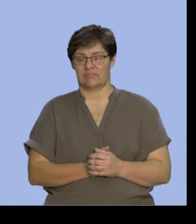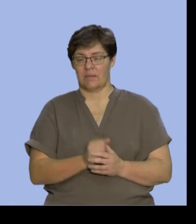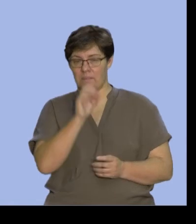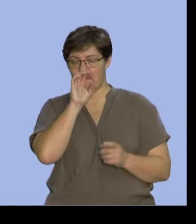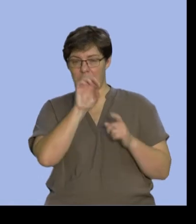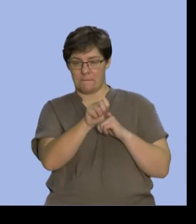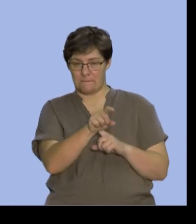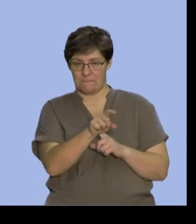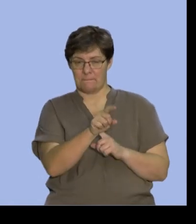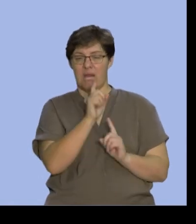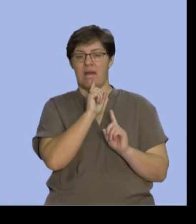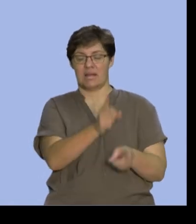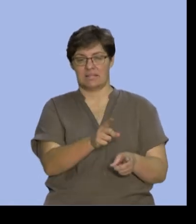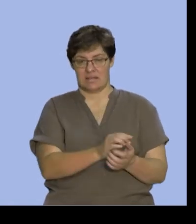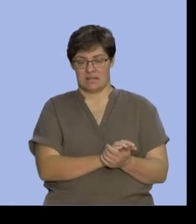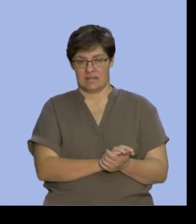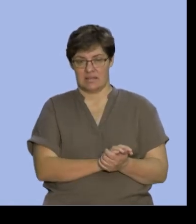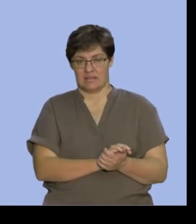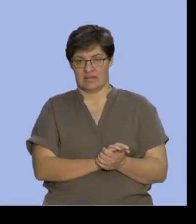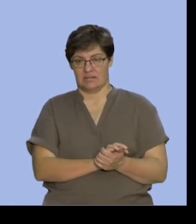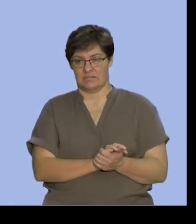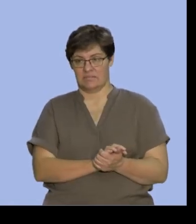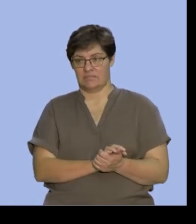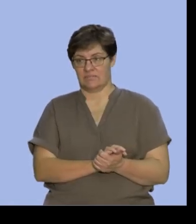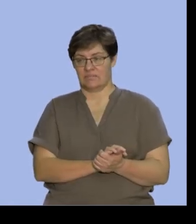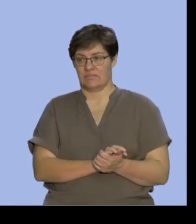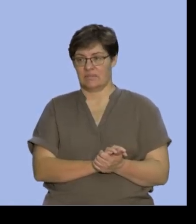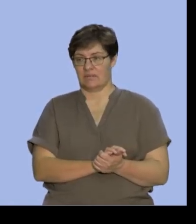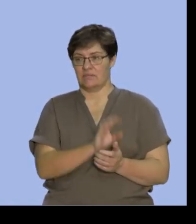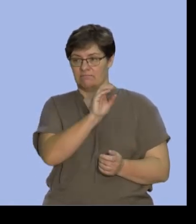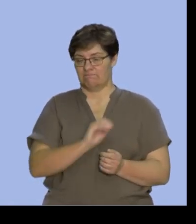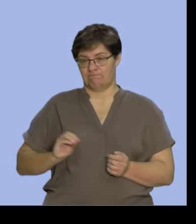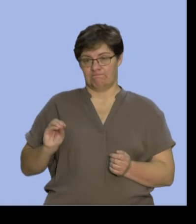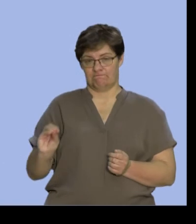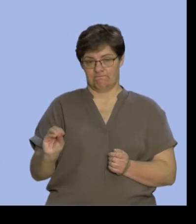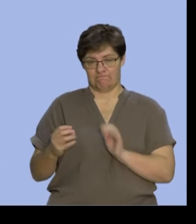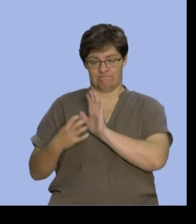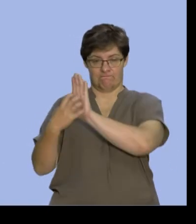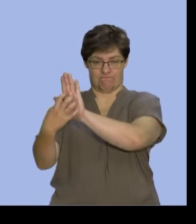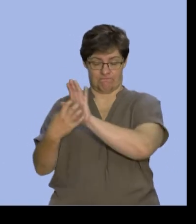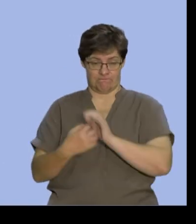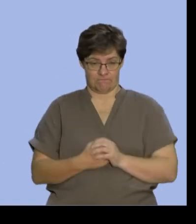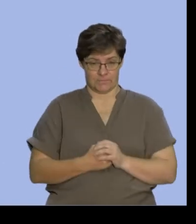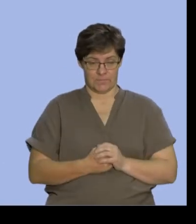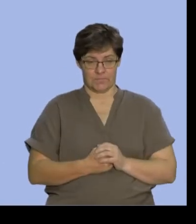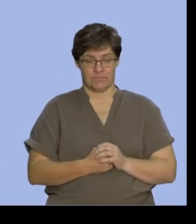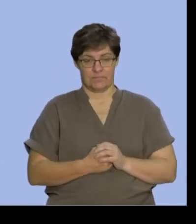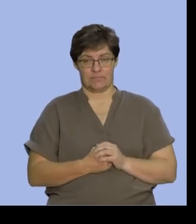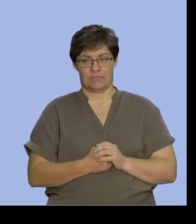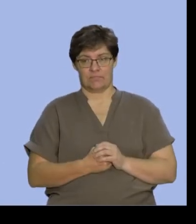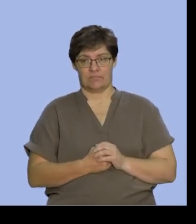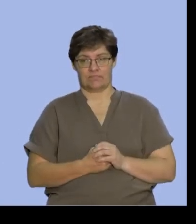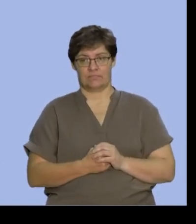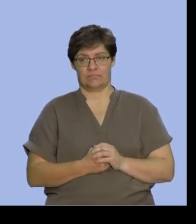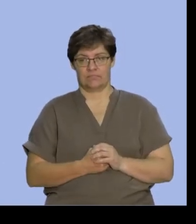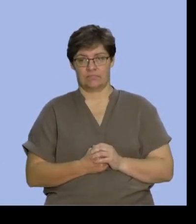the answer that I've drawn on the board and I've put it into this arrangement over here. The only thing that I